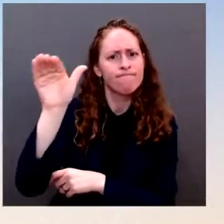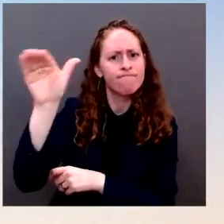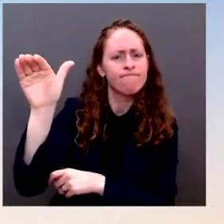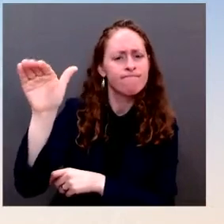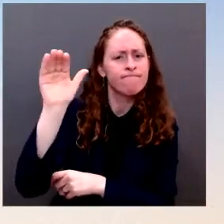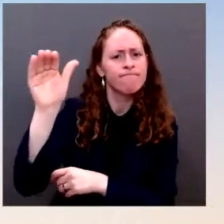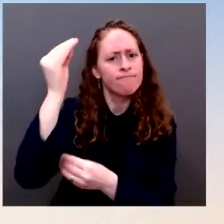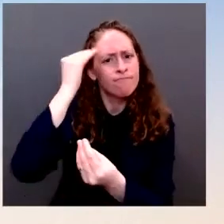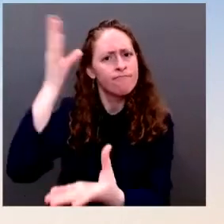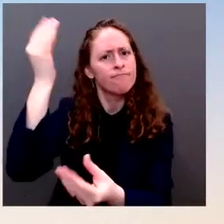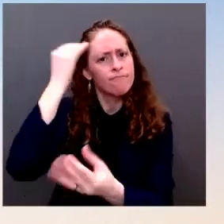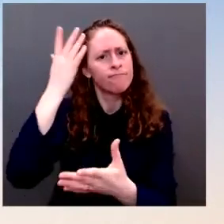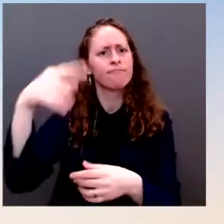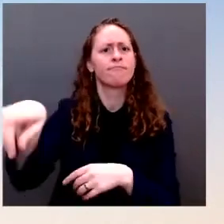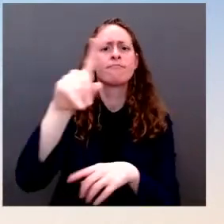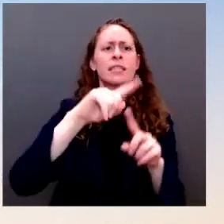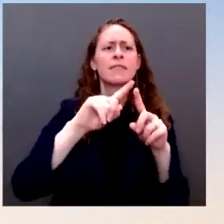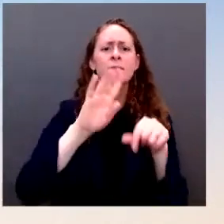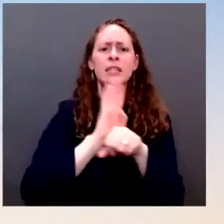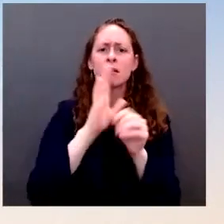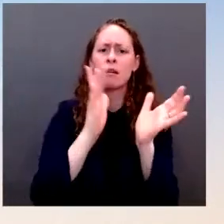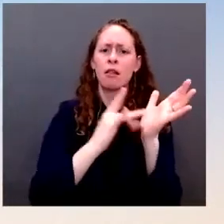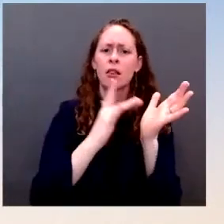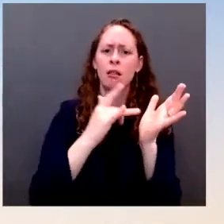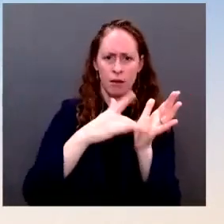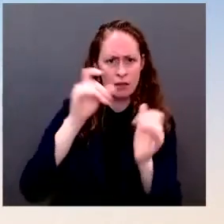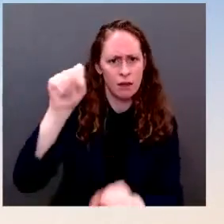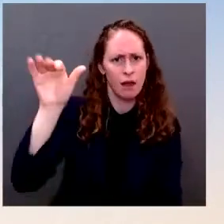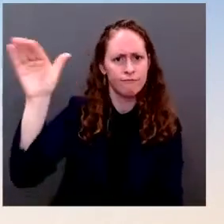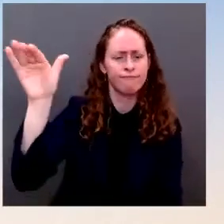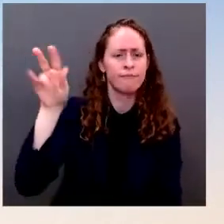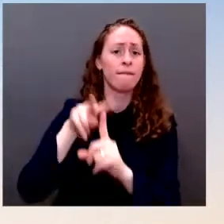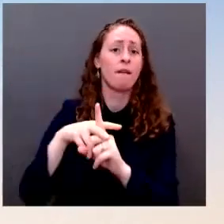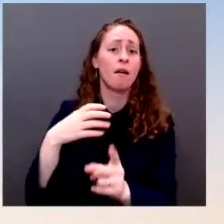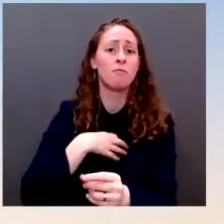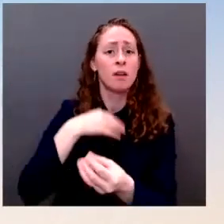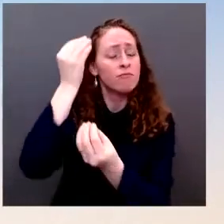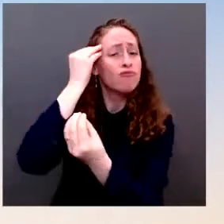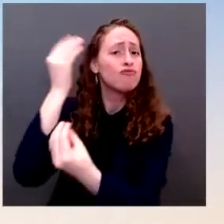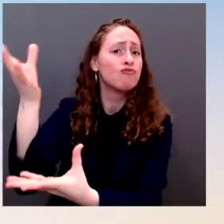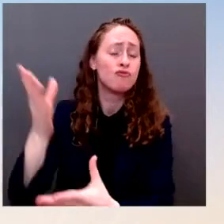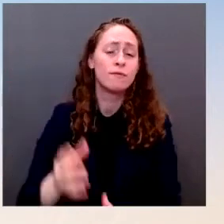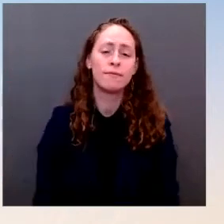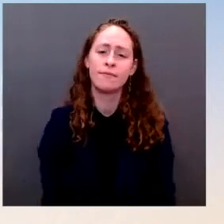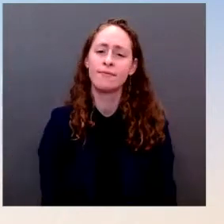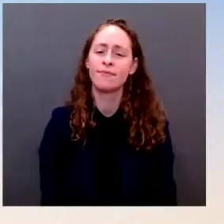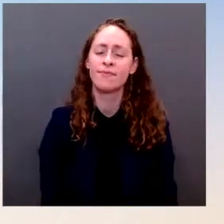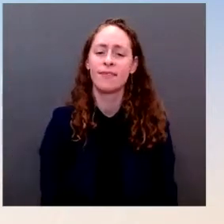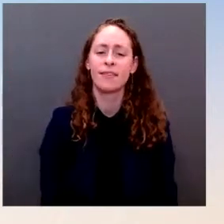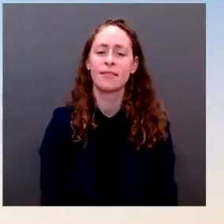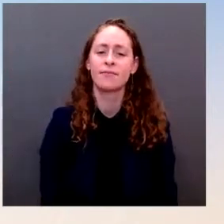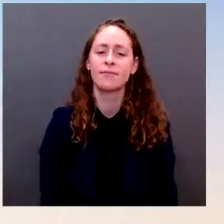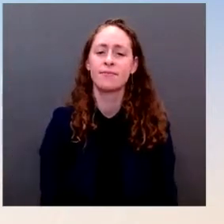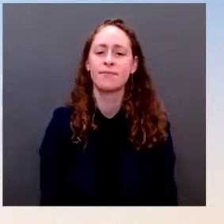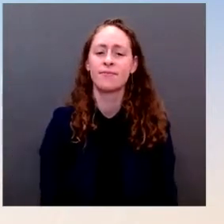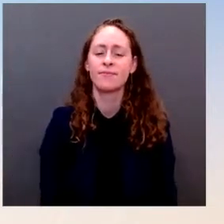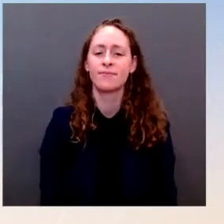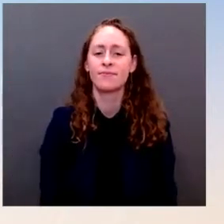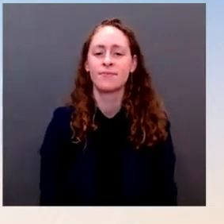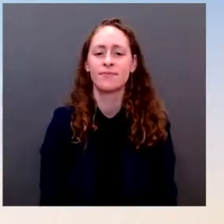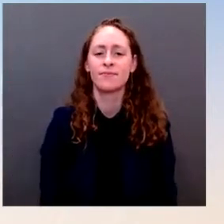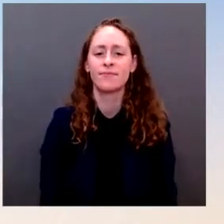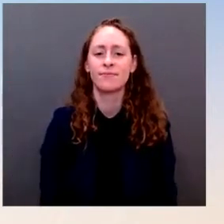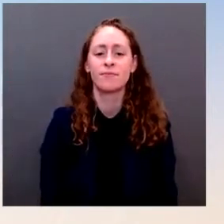ranchers. Finally, I wanted to note this shortly. The President will sign an executive order to improve timeliness, lower